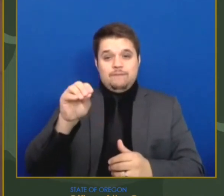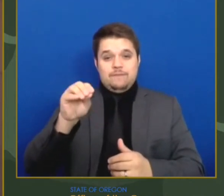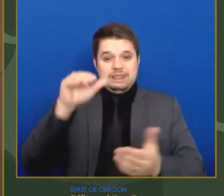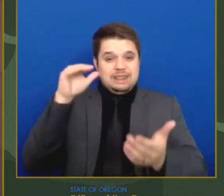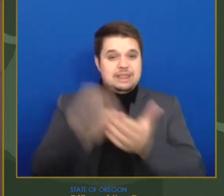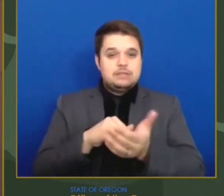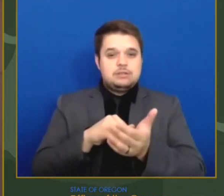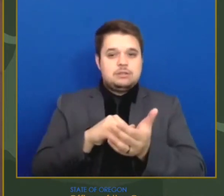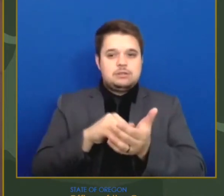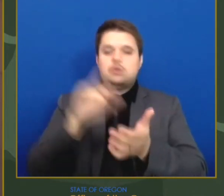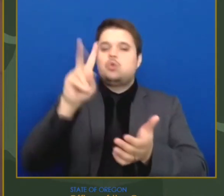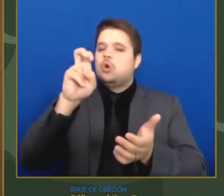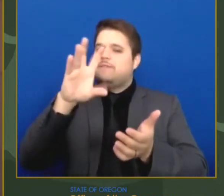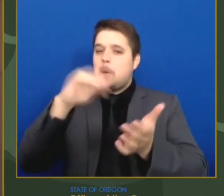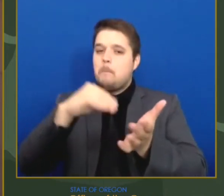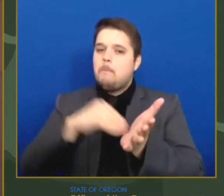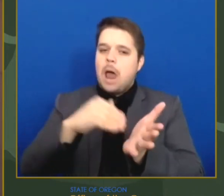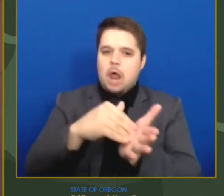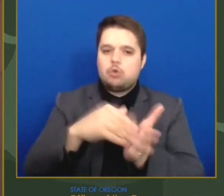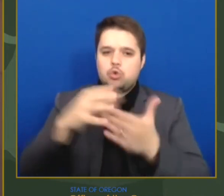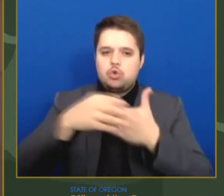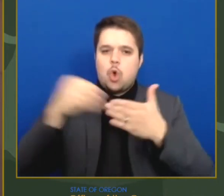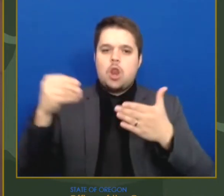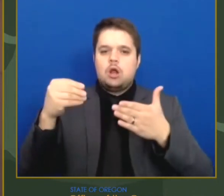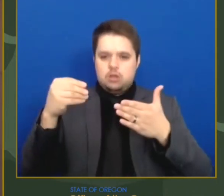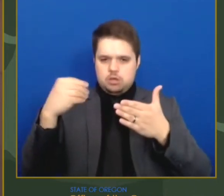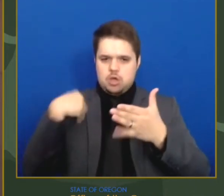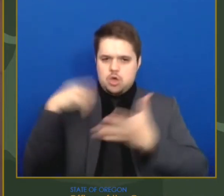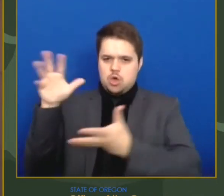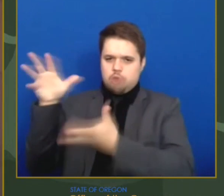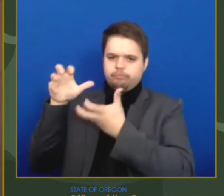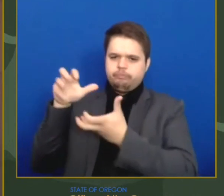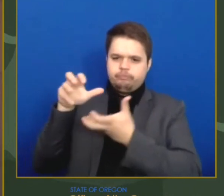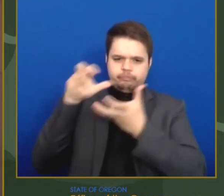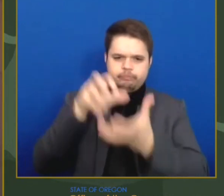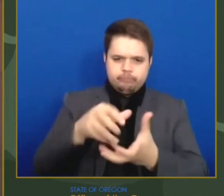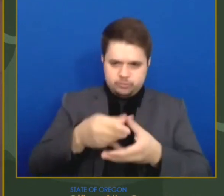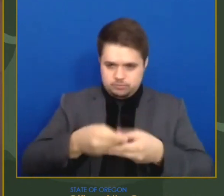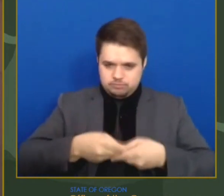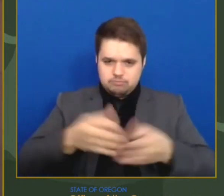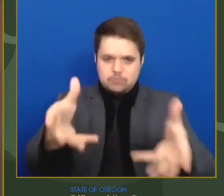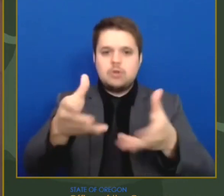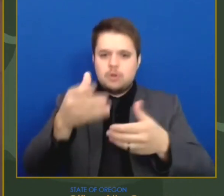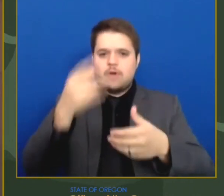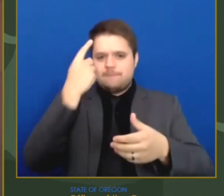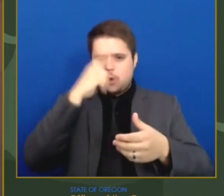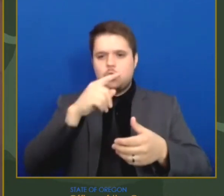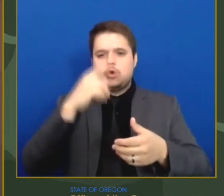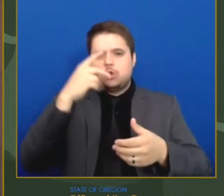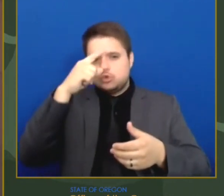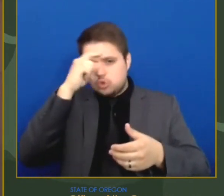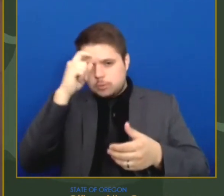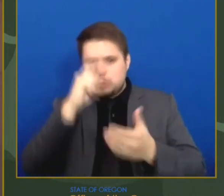significantly expands summer learning and child care opportunities for our families that have been hit